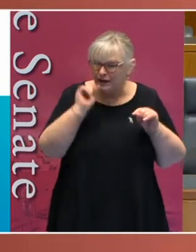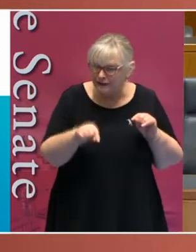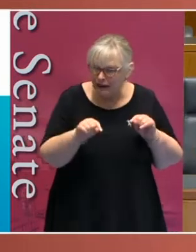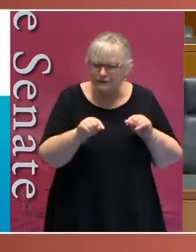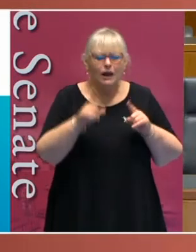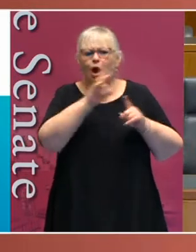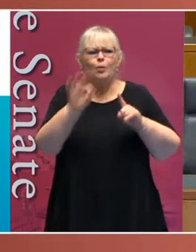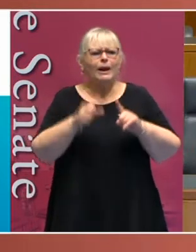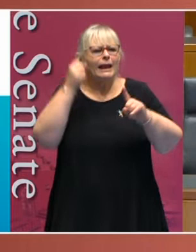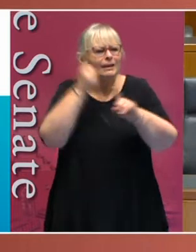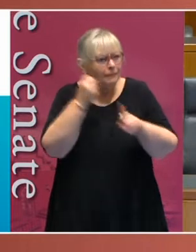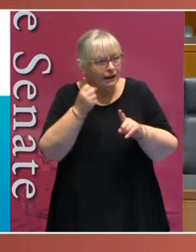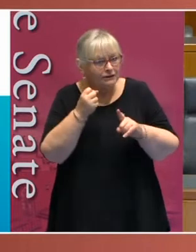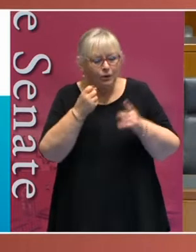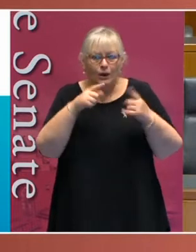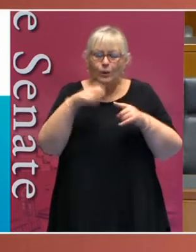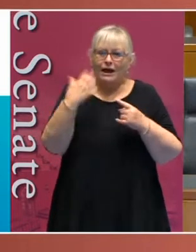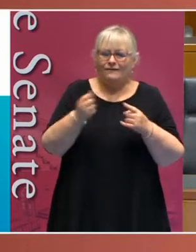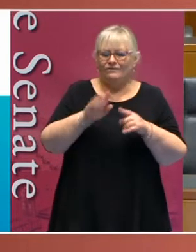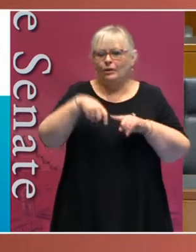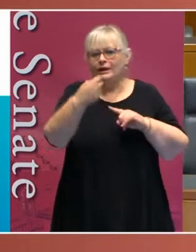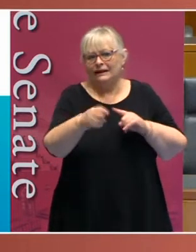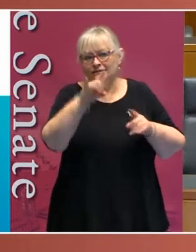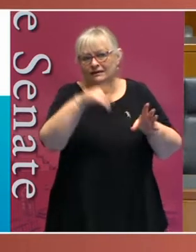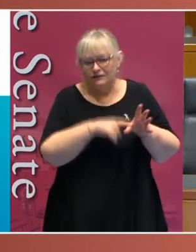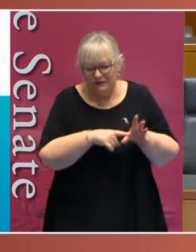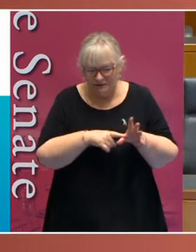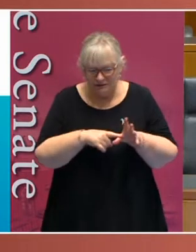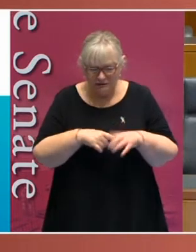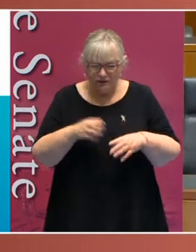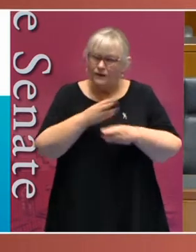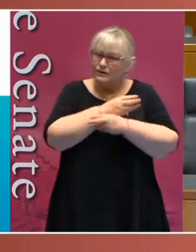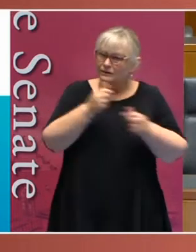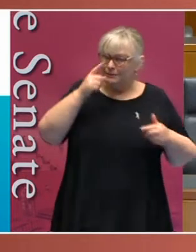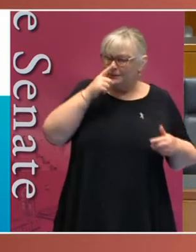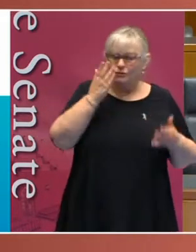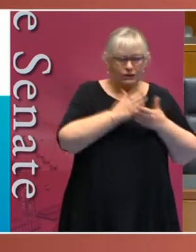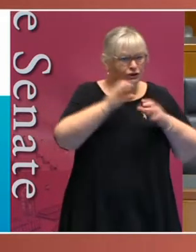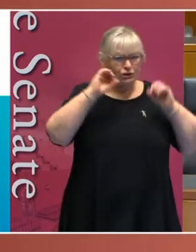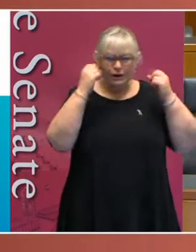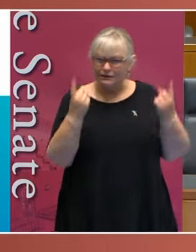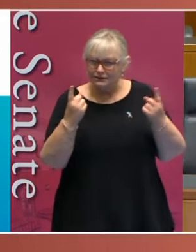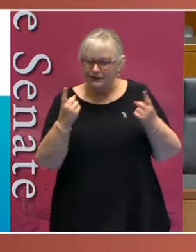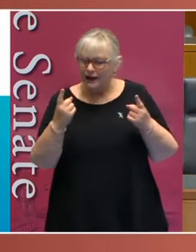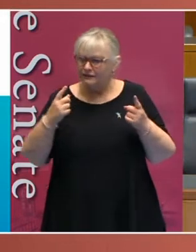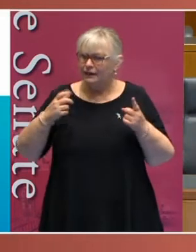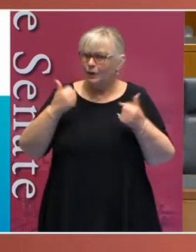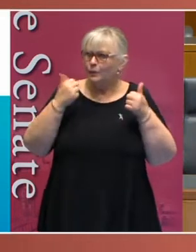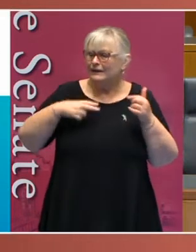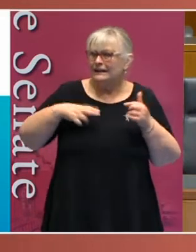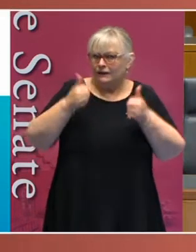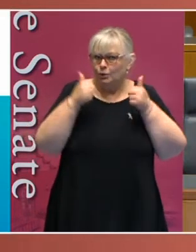policy in the next decade for some people not realising the need for good disability policy?